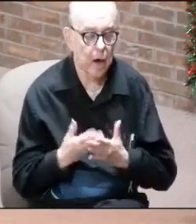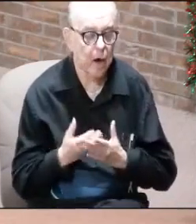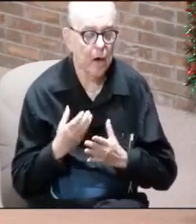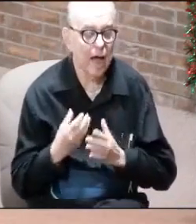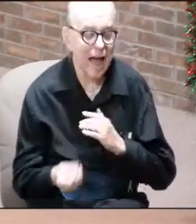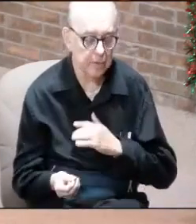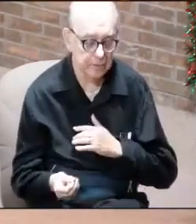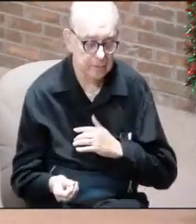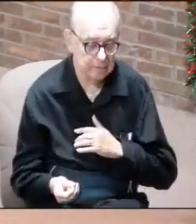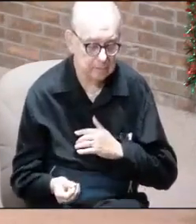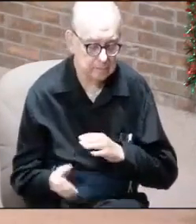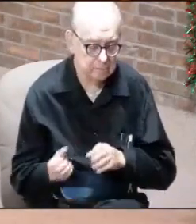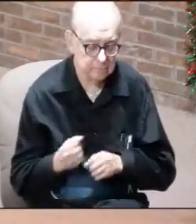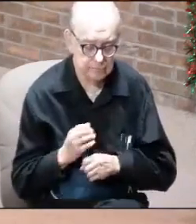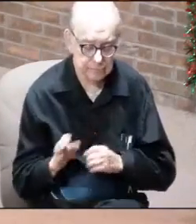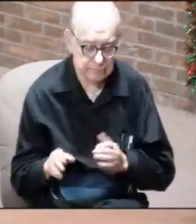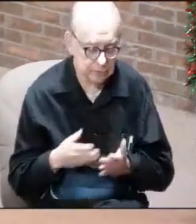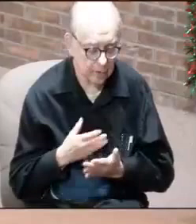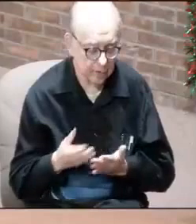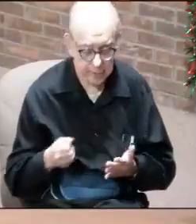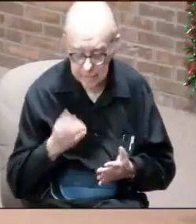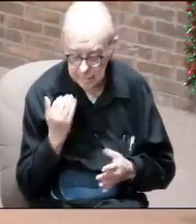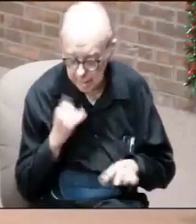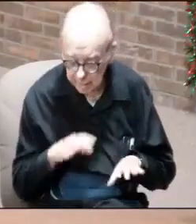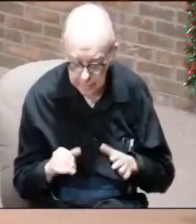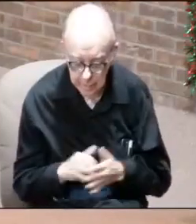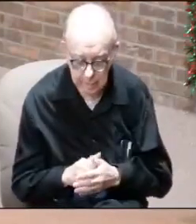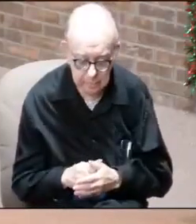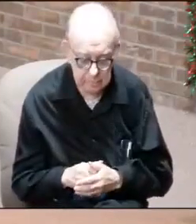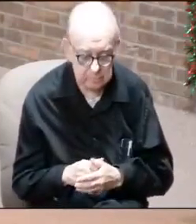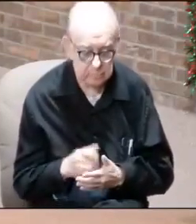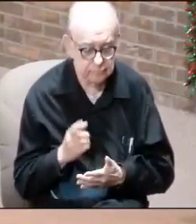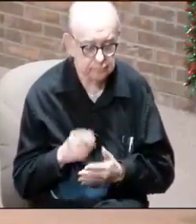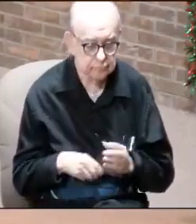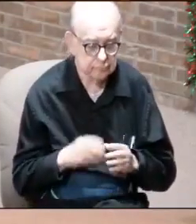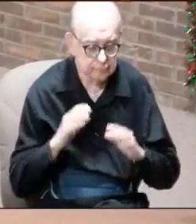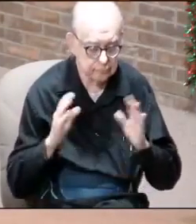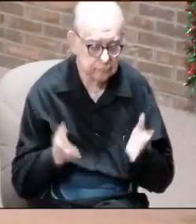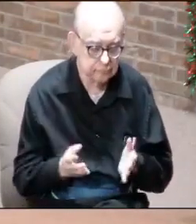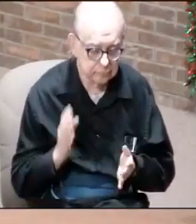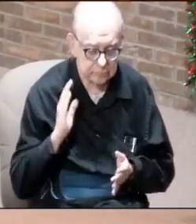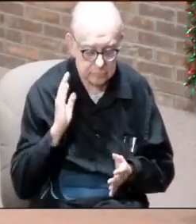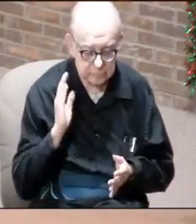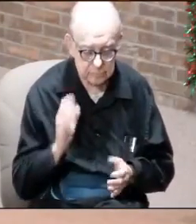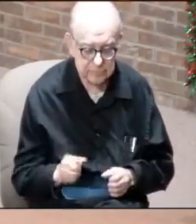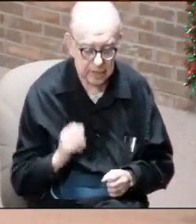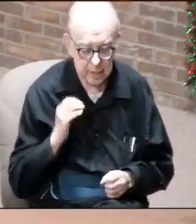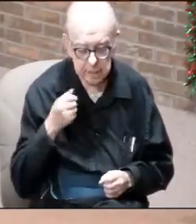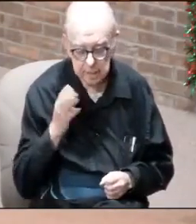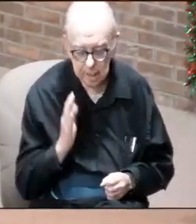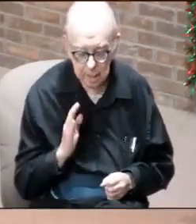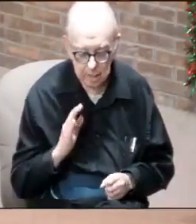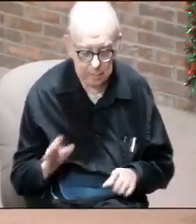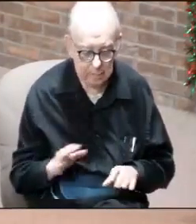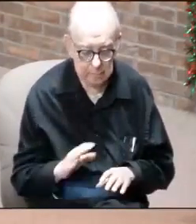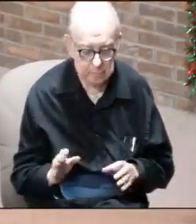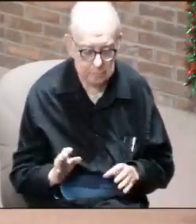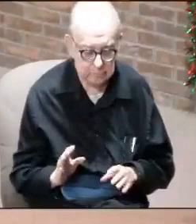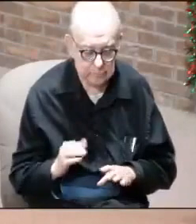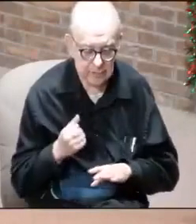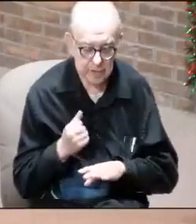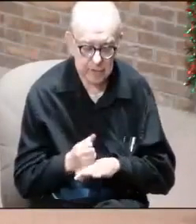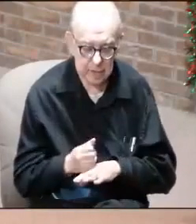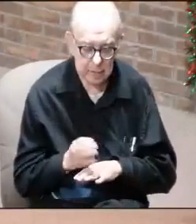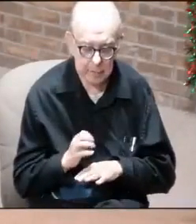If he can take and create all of this, what in the world can he do with cooking up a meal?